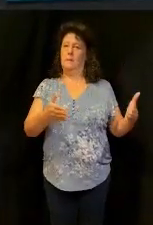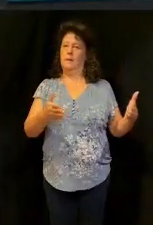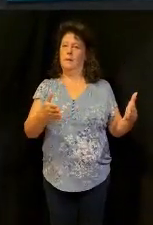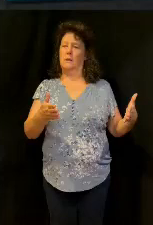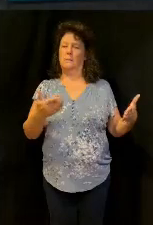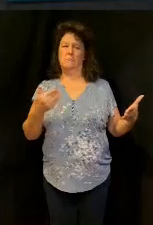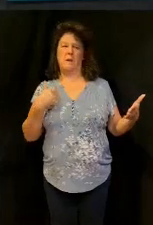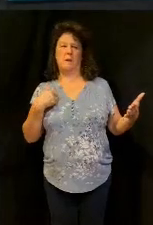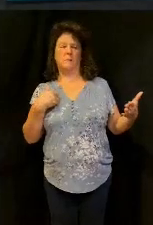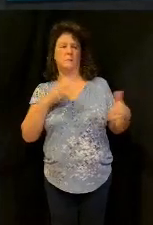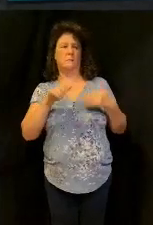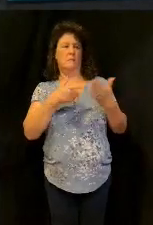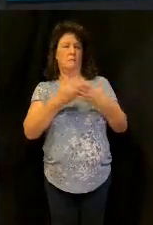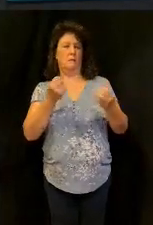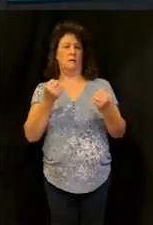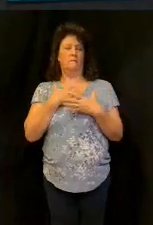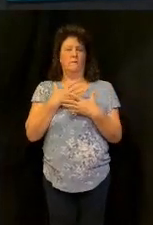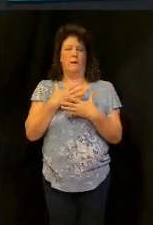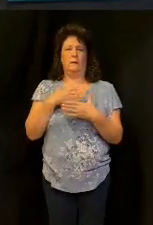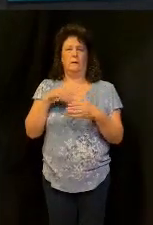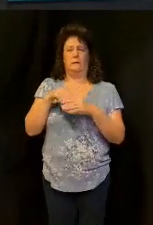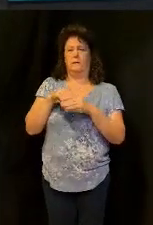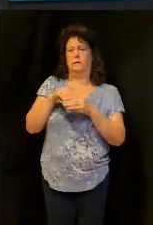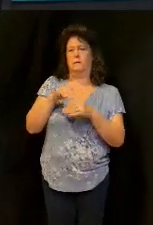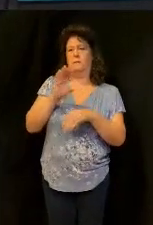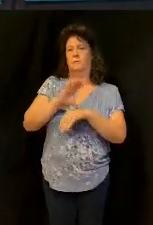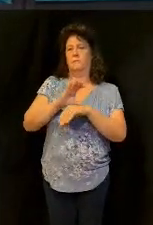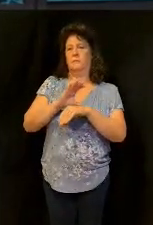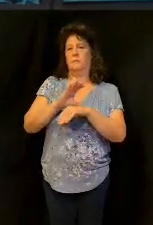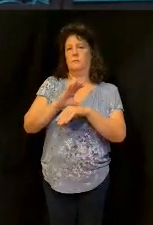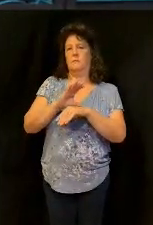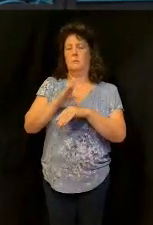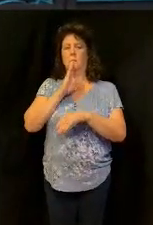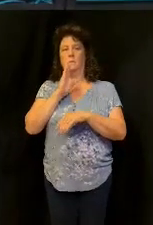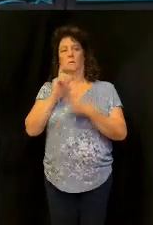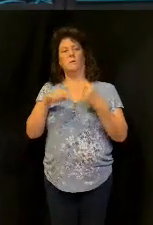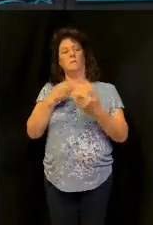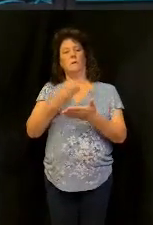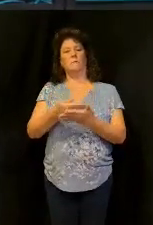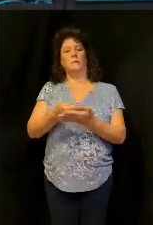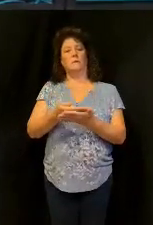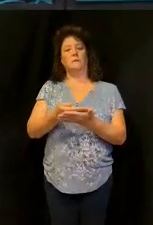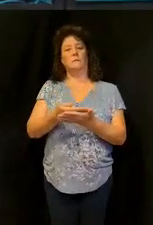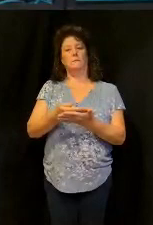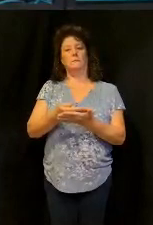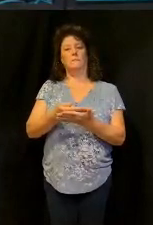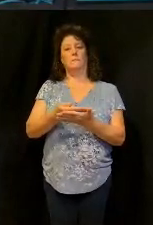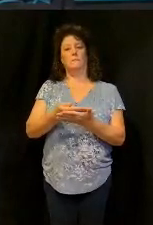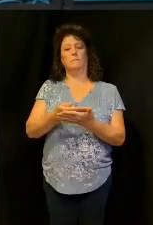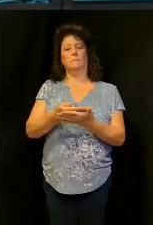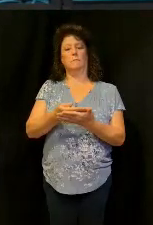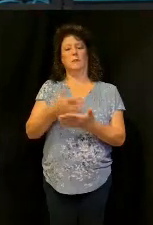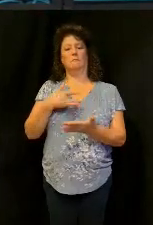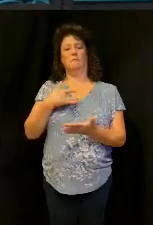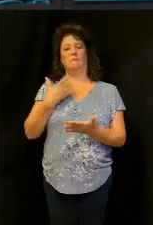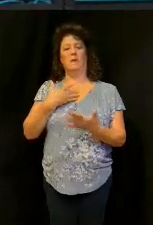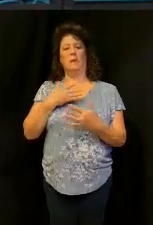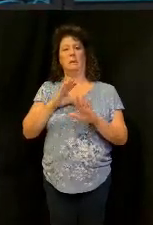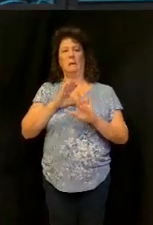in the church about talking about money, we're triggered, we're triggered,